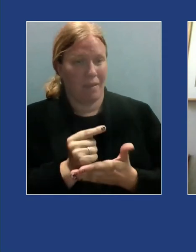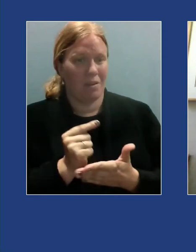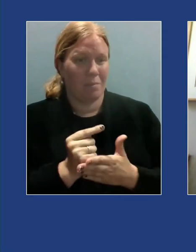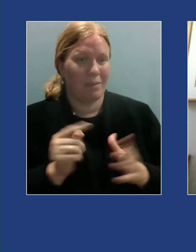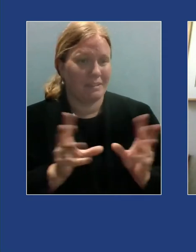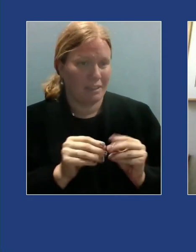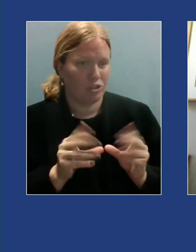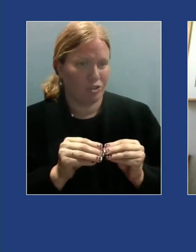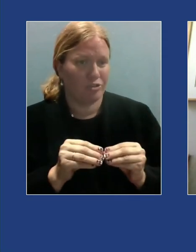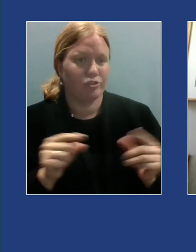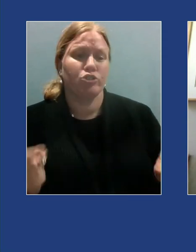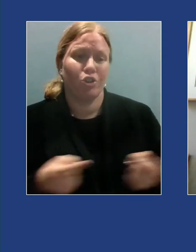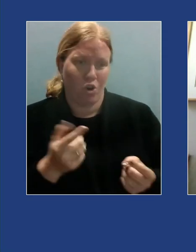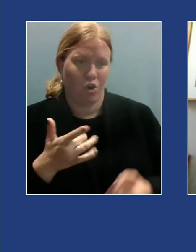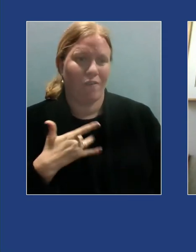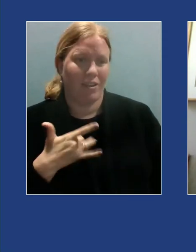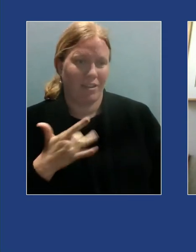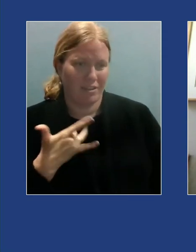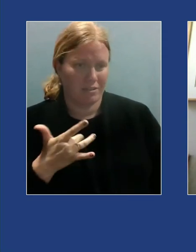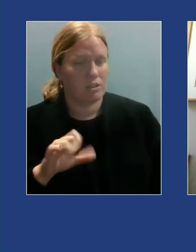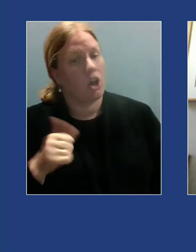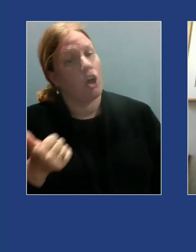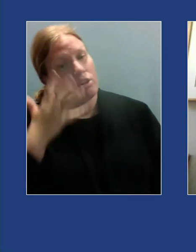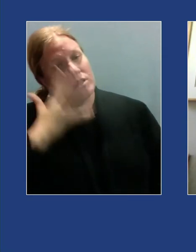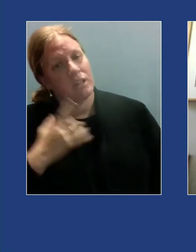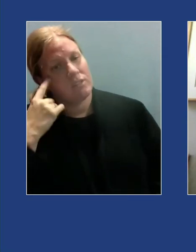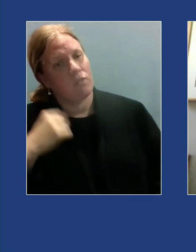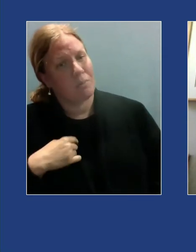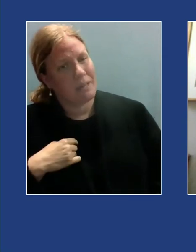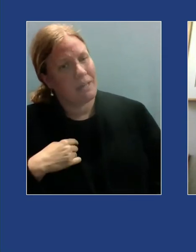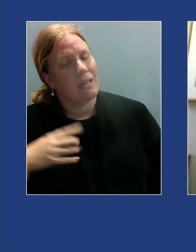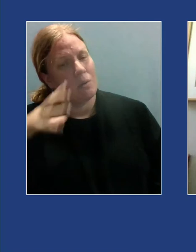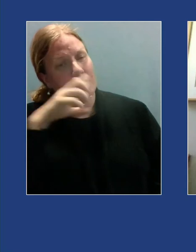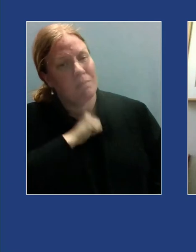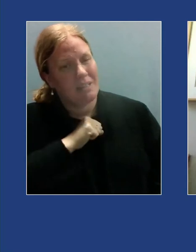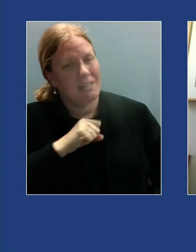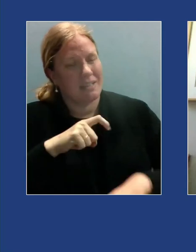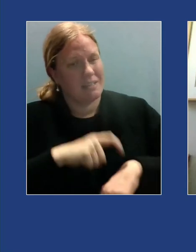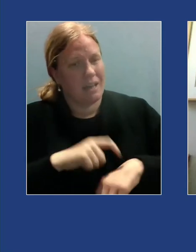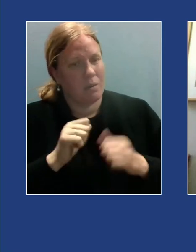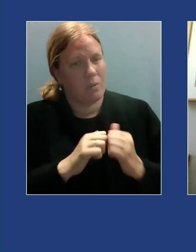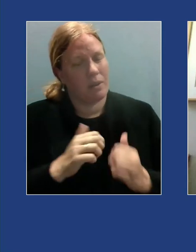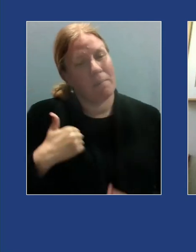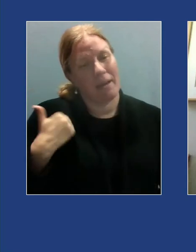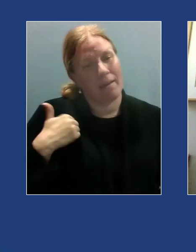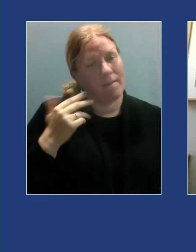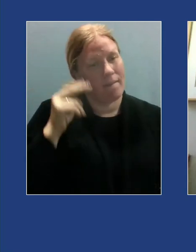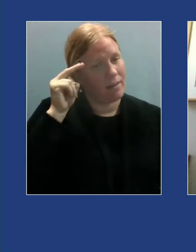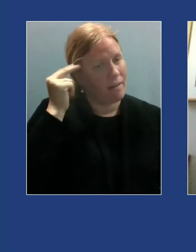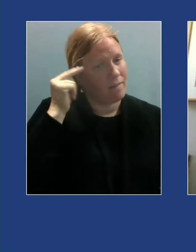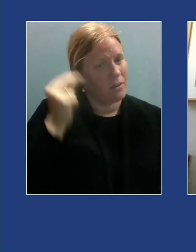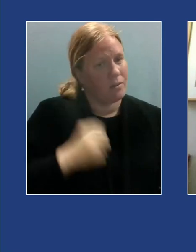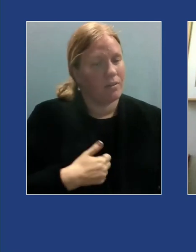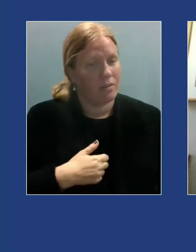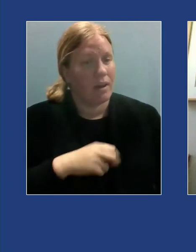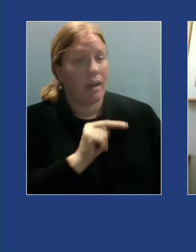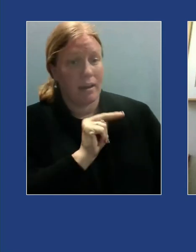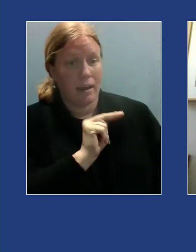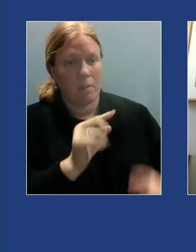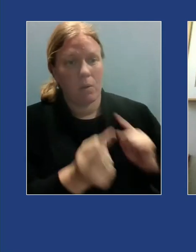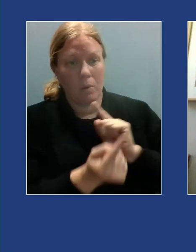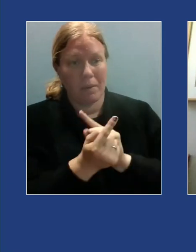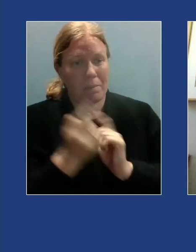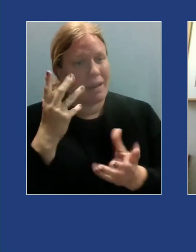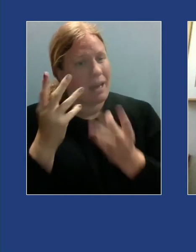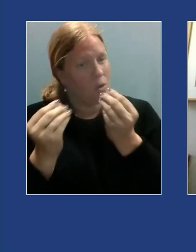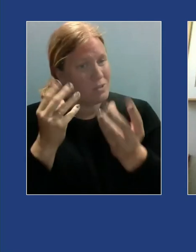the other sadness for me was missing out on extended time with my young nephew Nama met me outdoors and tried